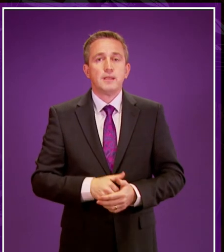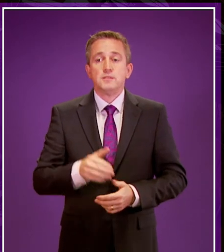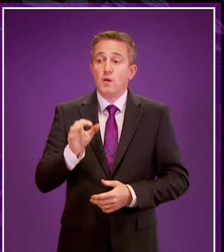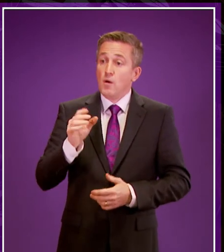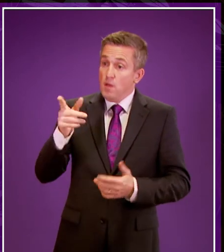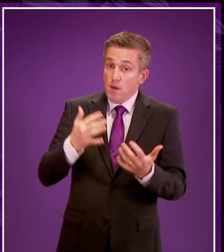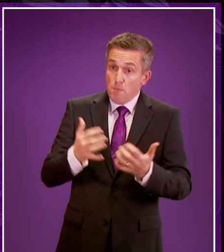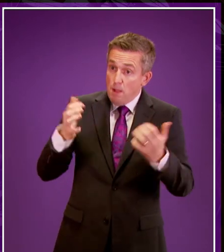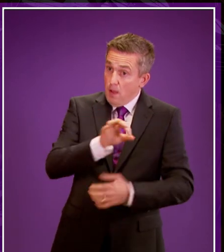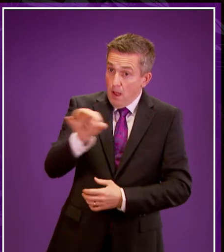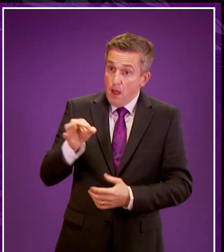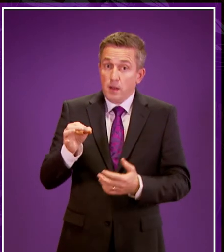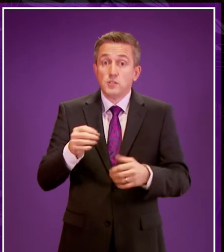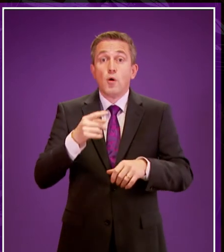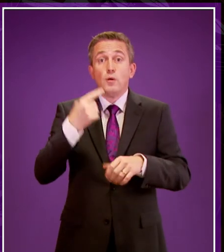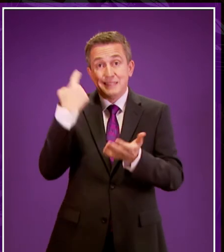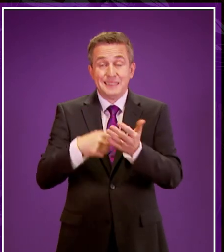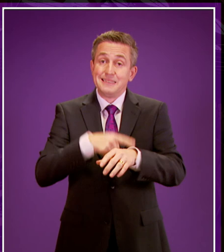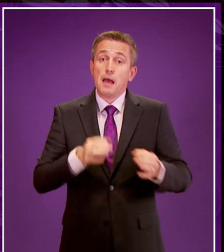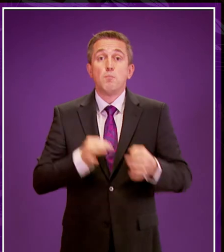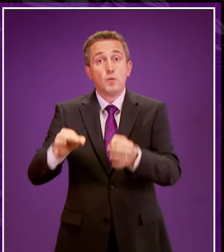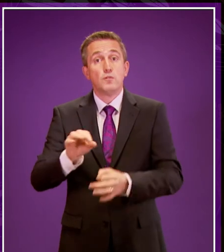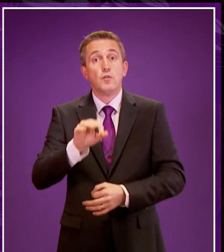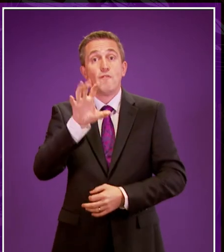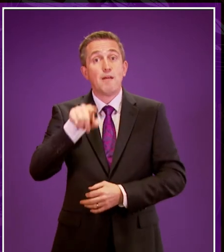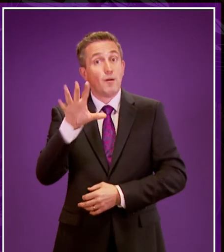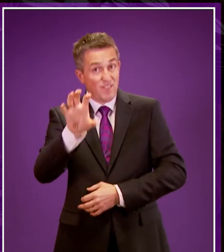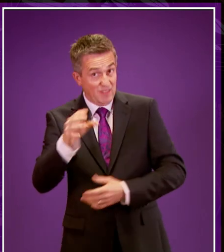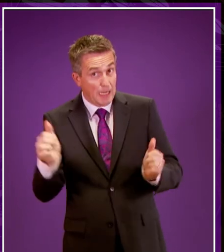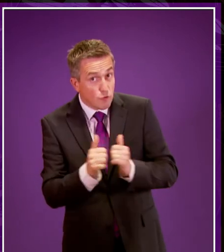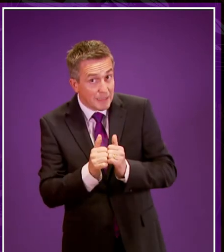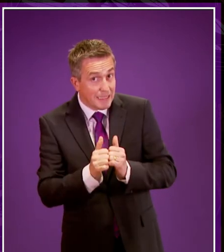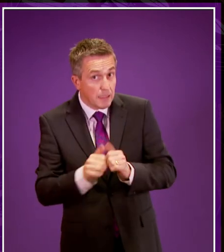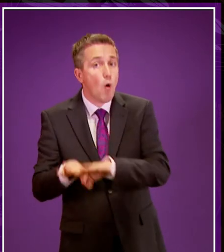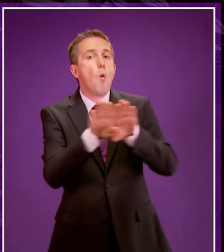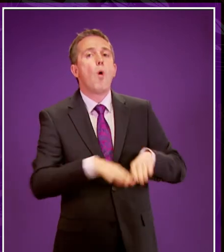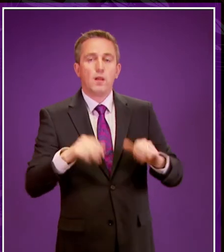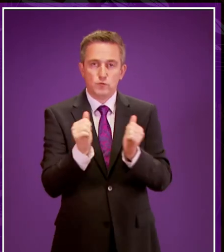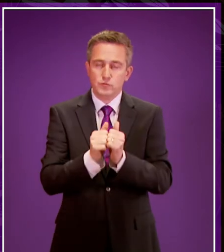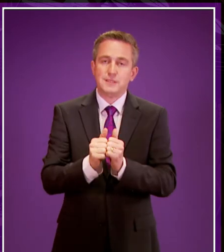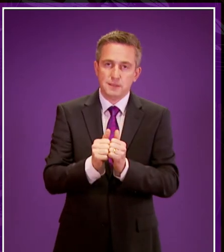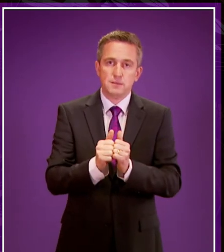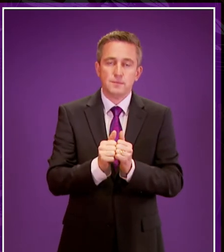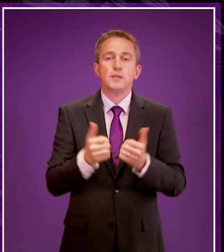to the Chamber that we move decision time to 5.15. Are we all agreed? Yes. We are all agreed. Decision time is now 5.15.